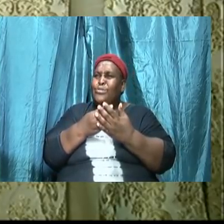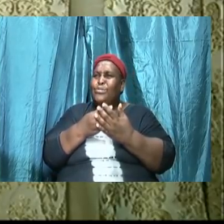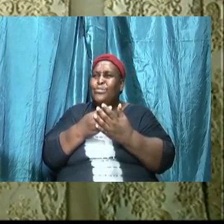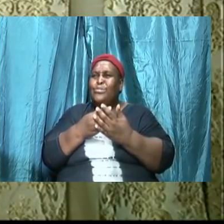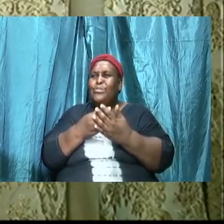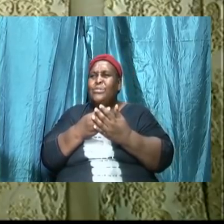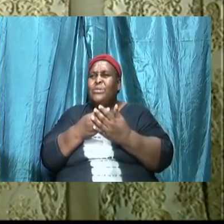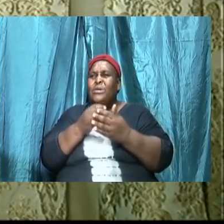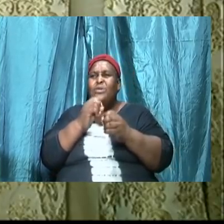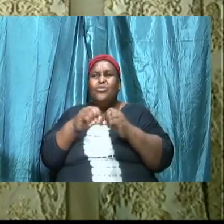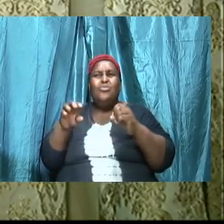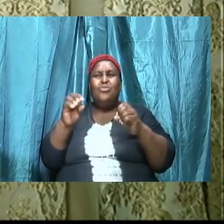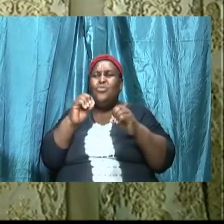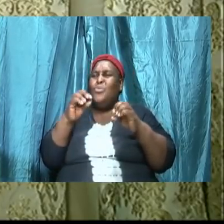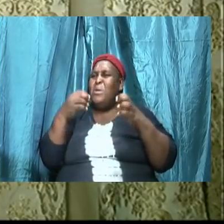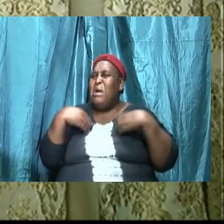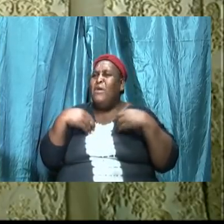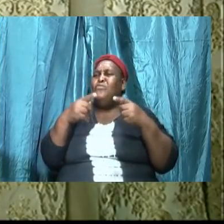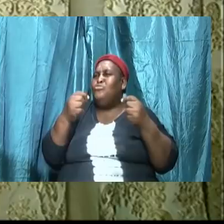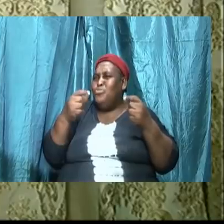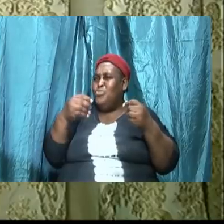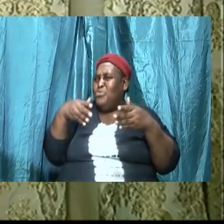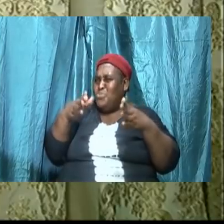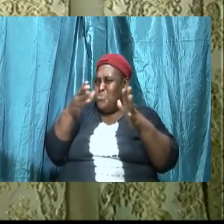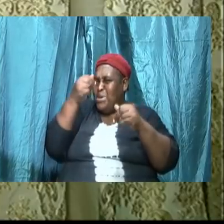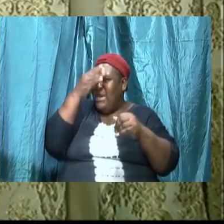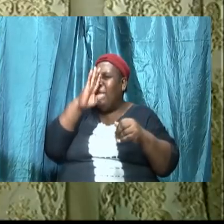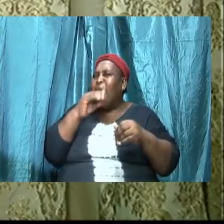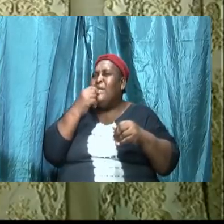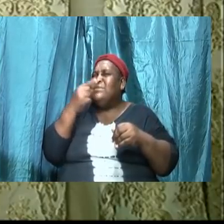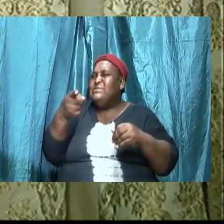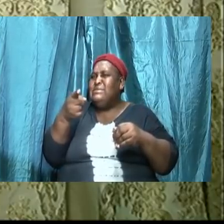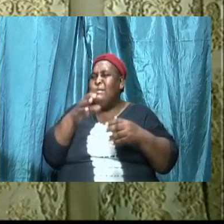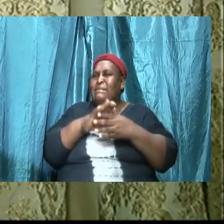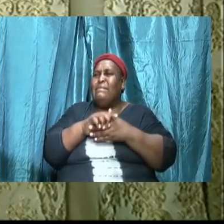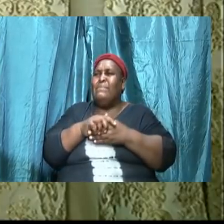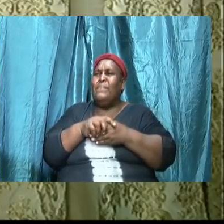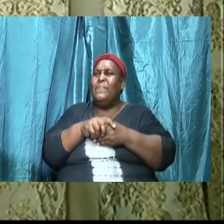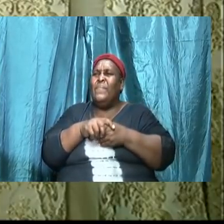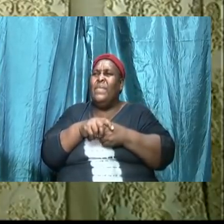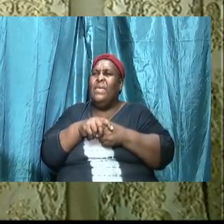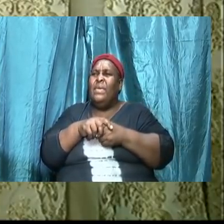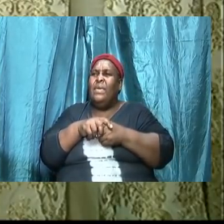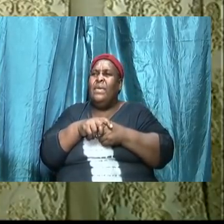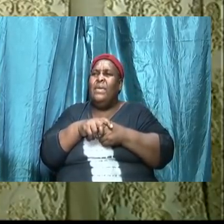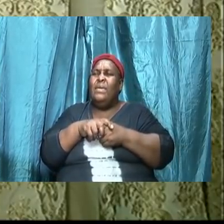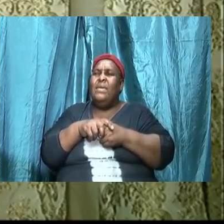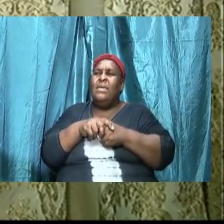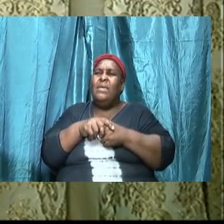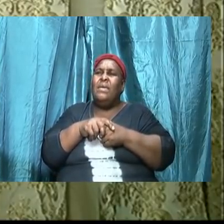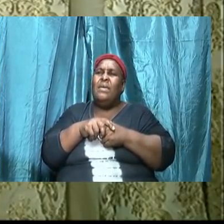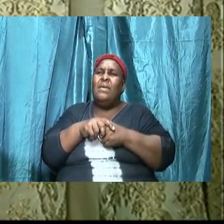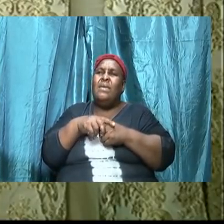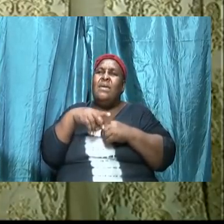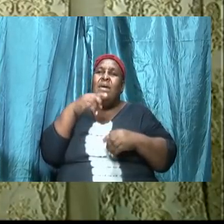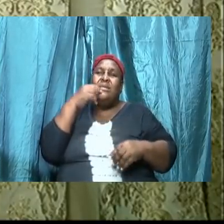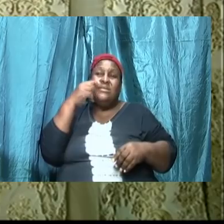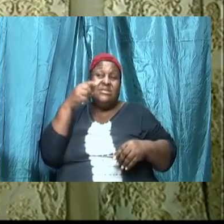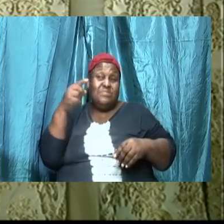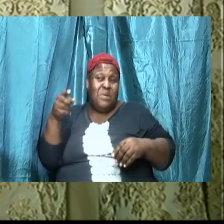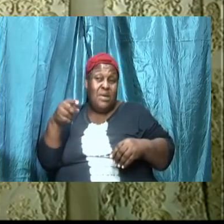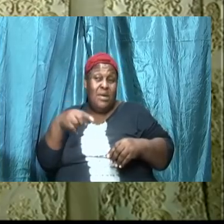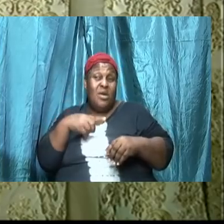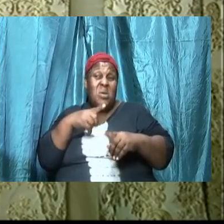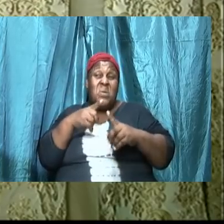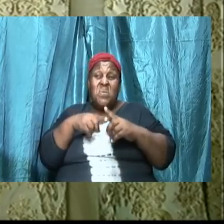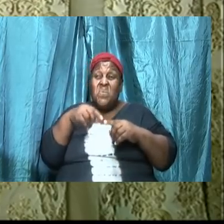but we do have to do it the way that God said it was to be done and so she she talked and when he